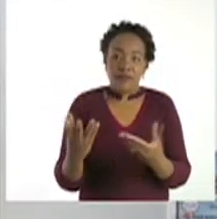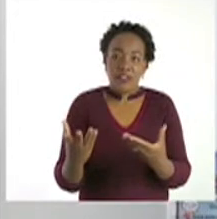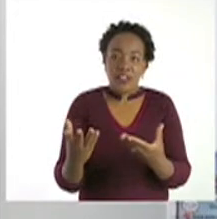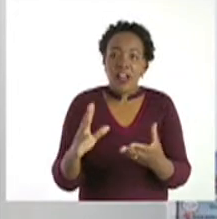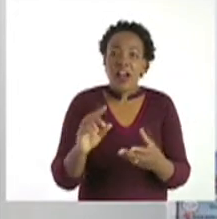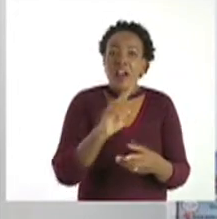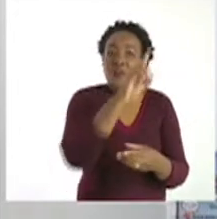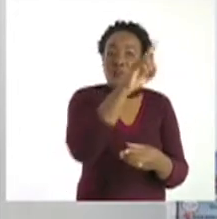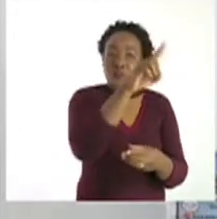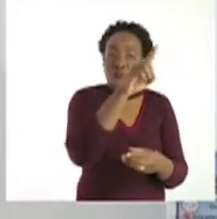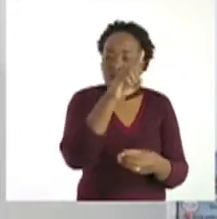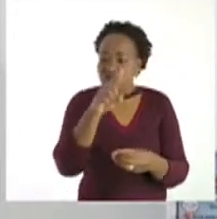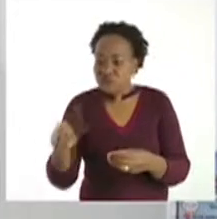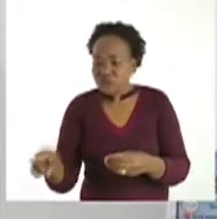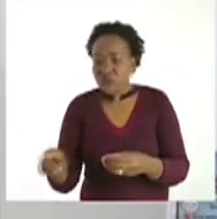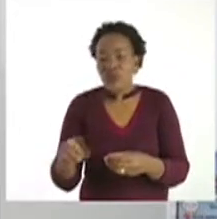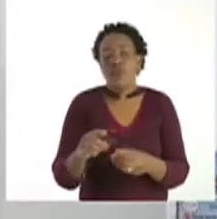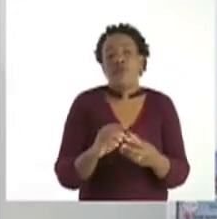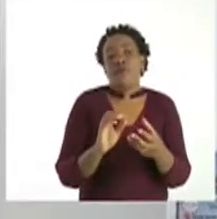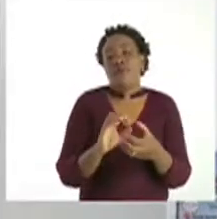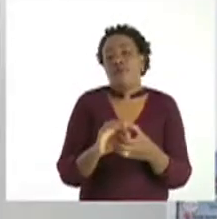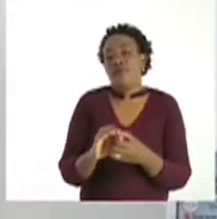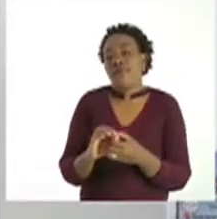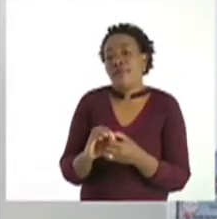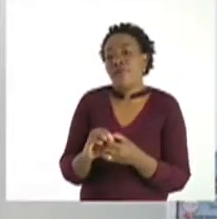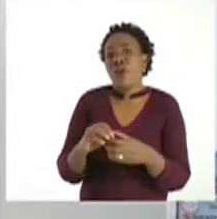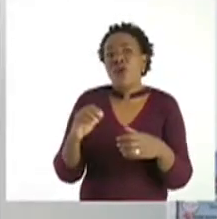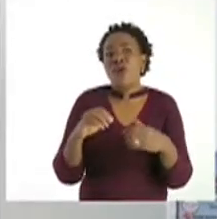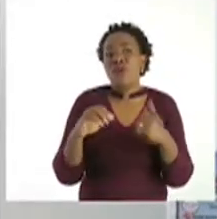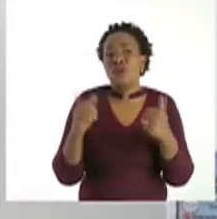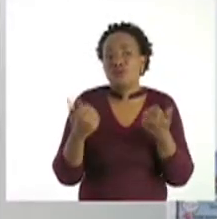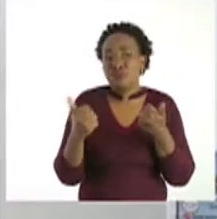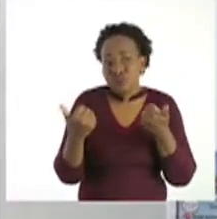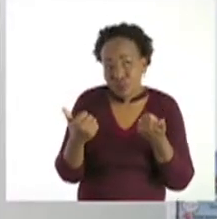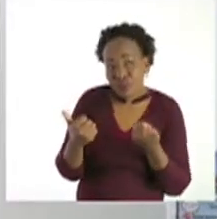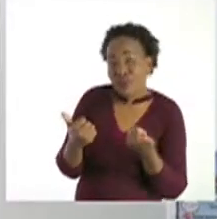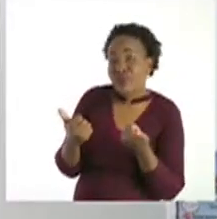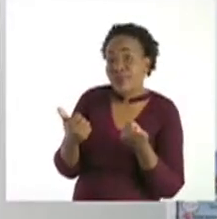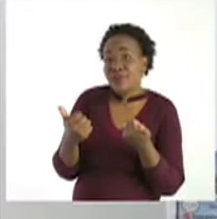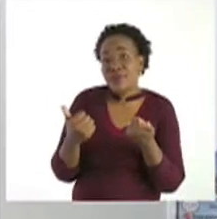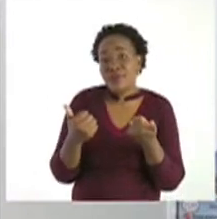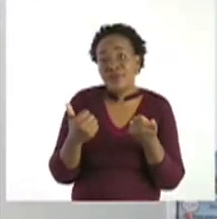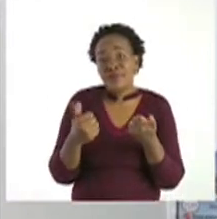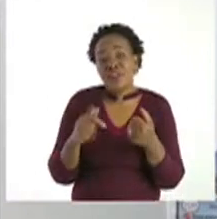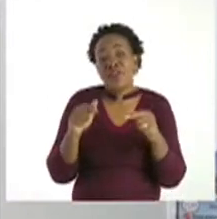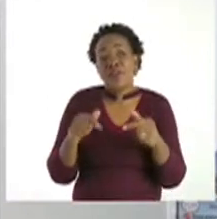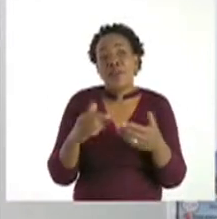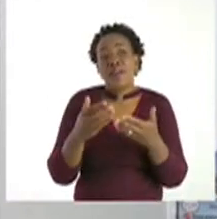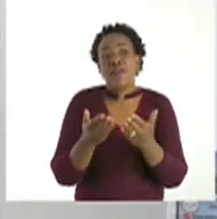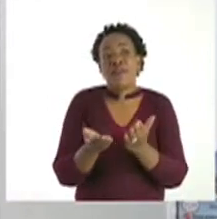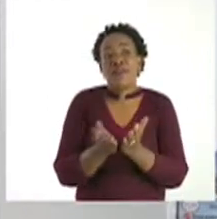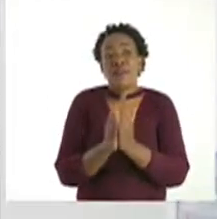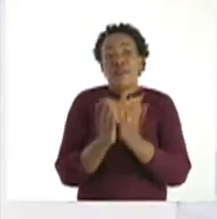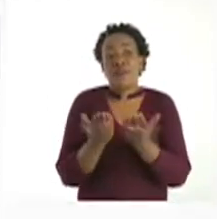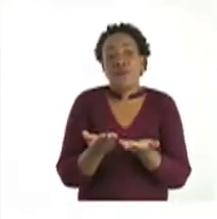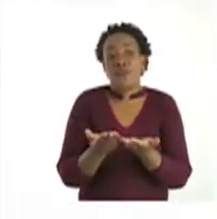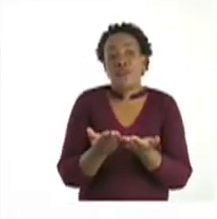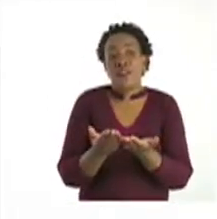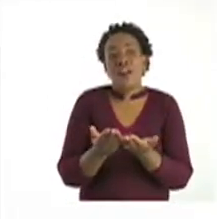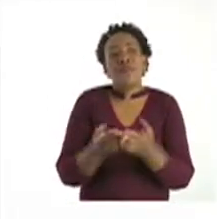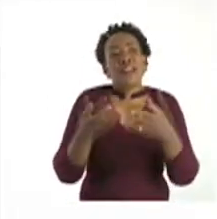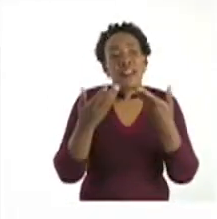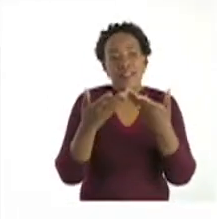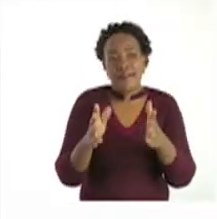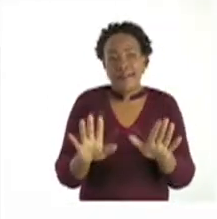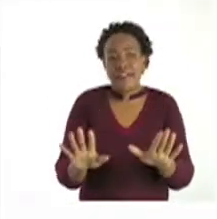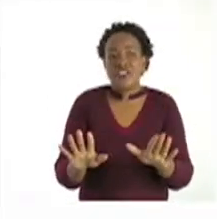Well done. You did it well. So from your booklet, you can now finish